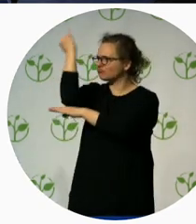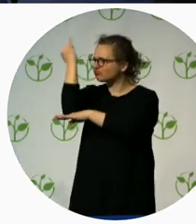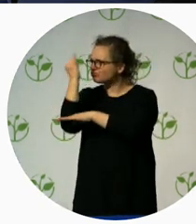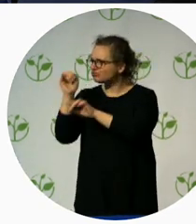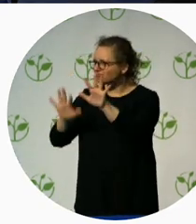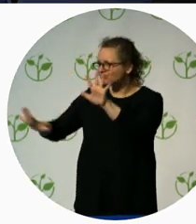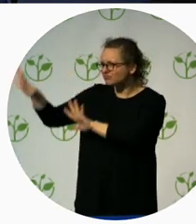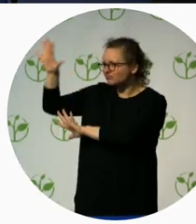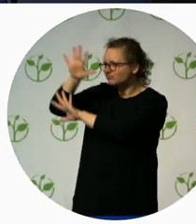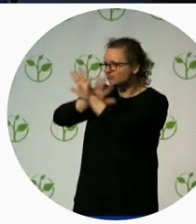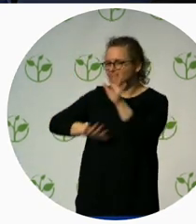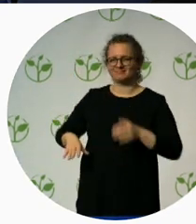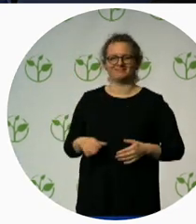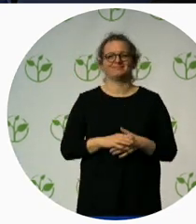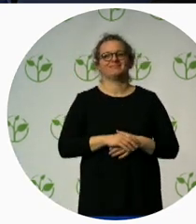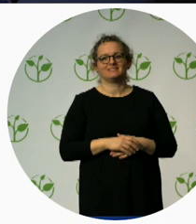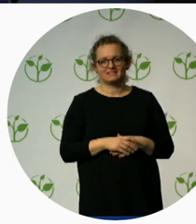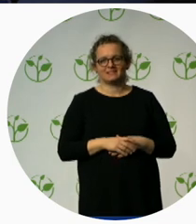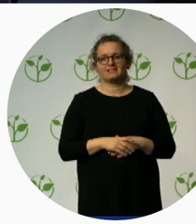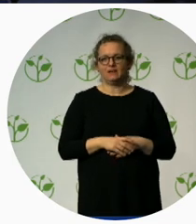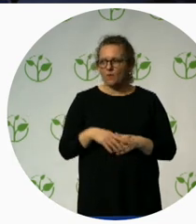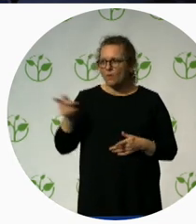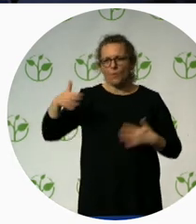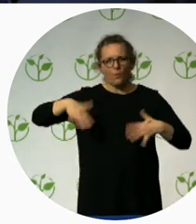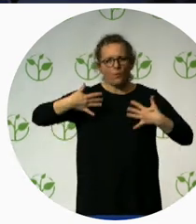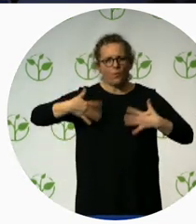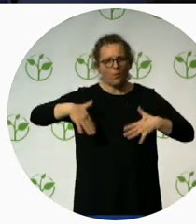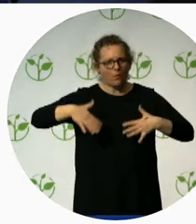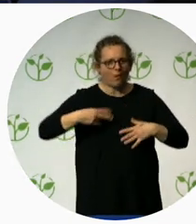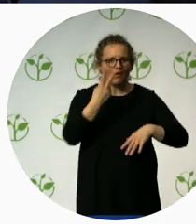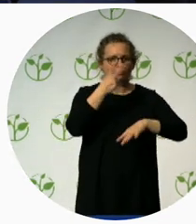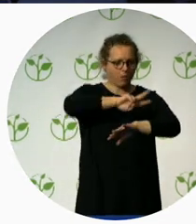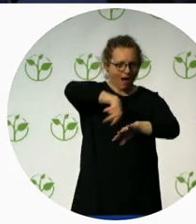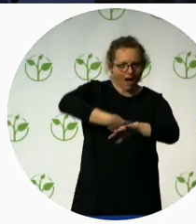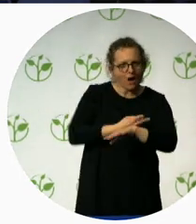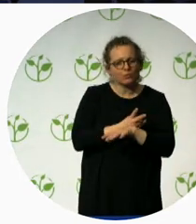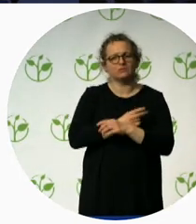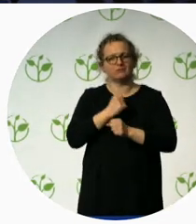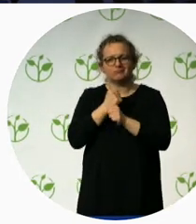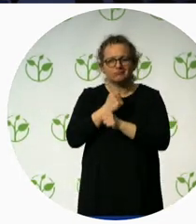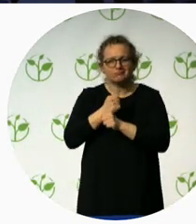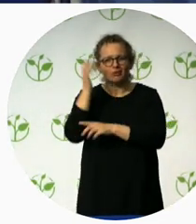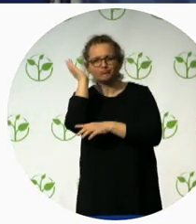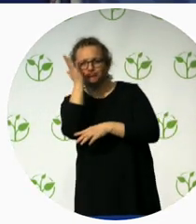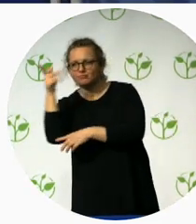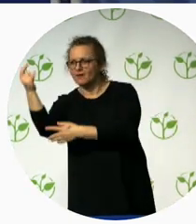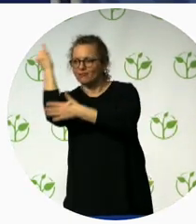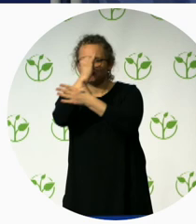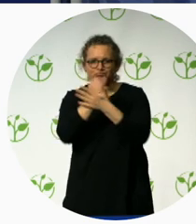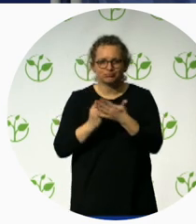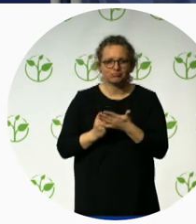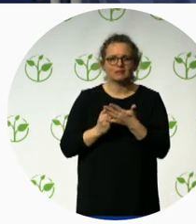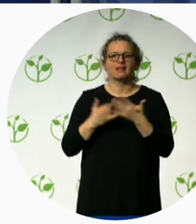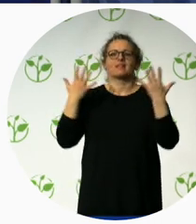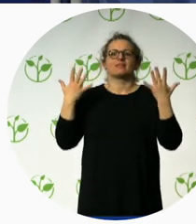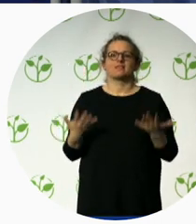almost two hours. Thank you very much for your participation. And thank you to everyone of the speakers. I won't